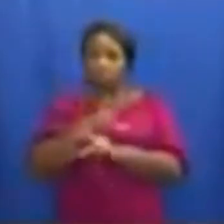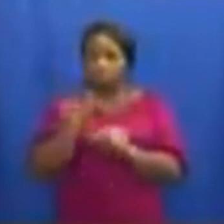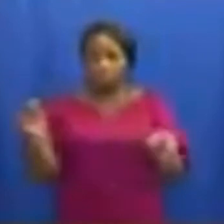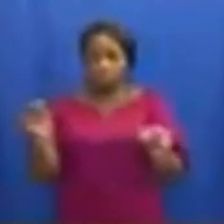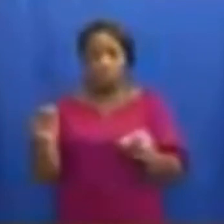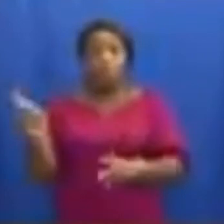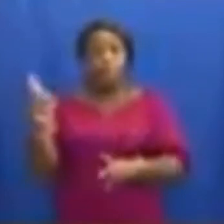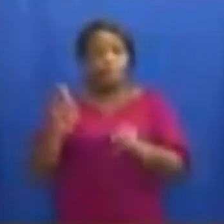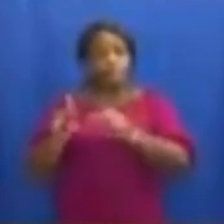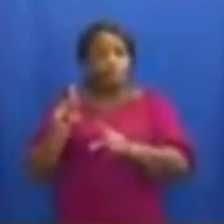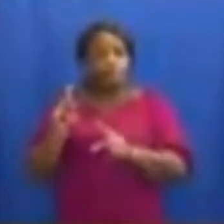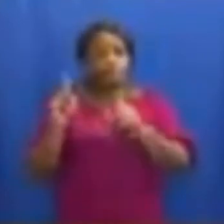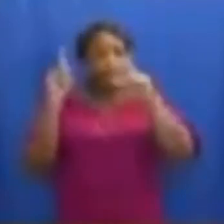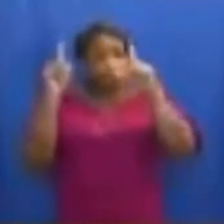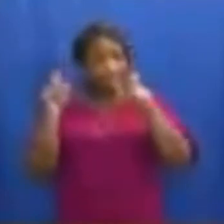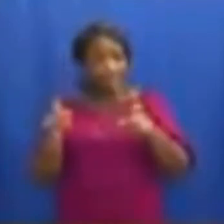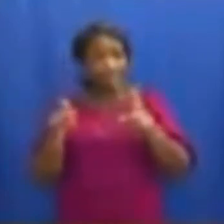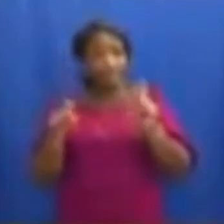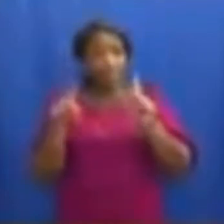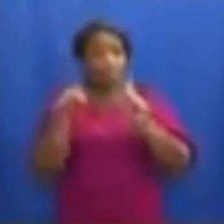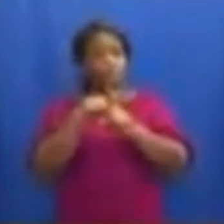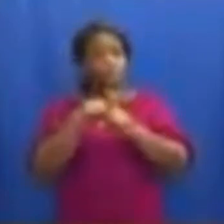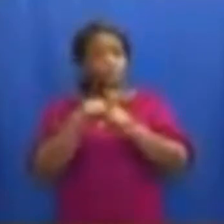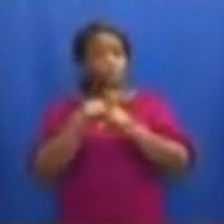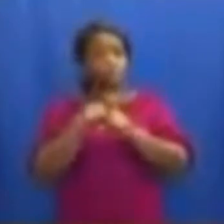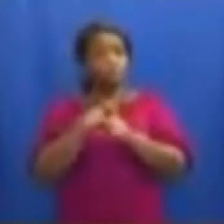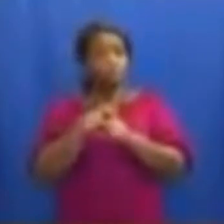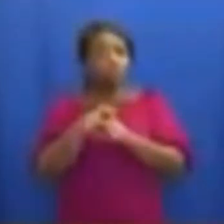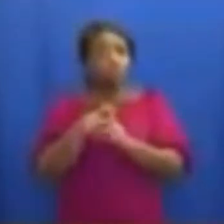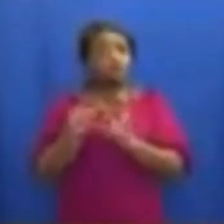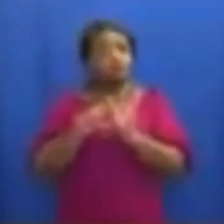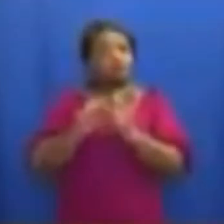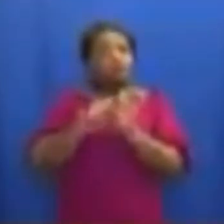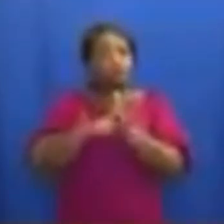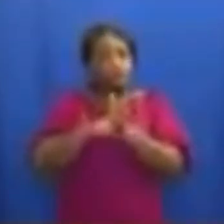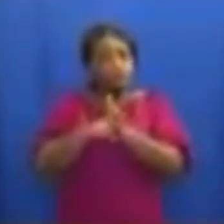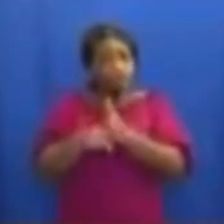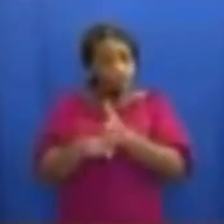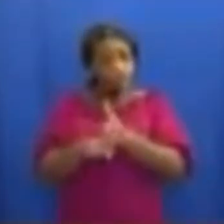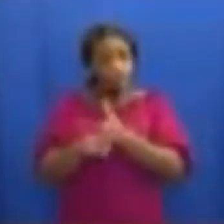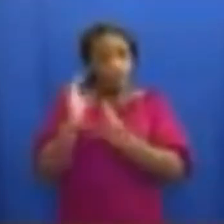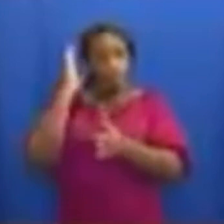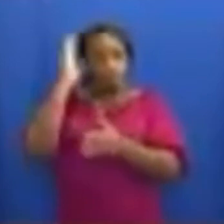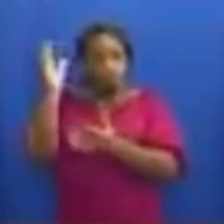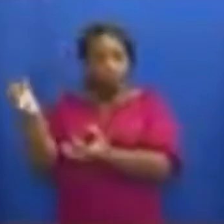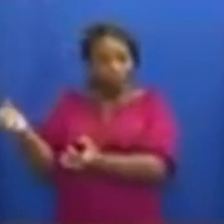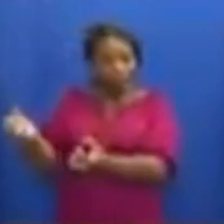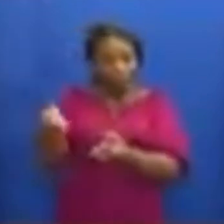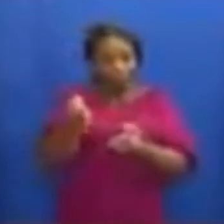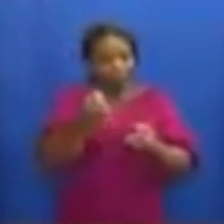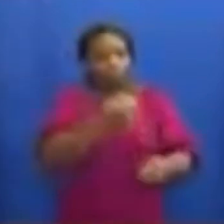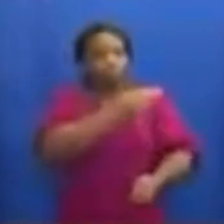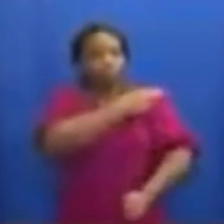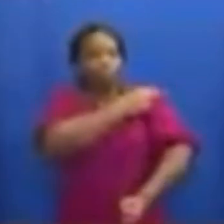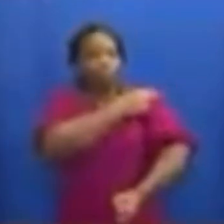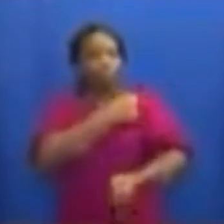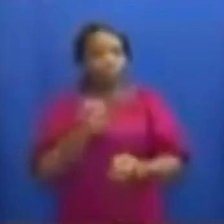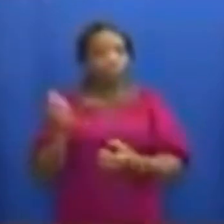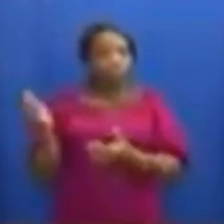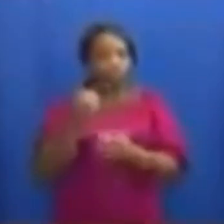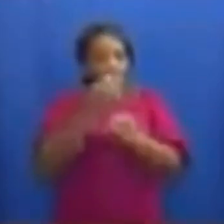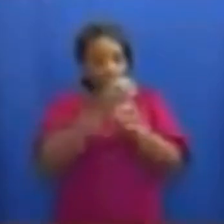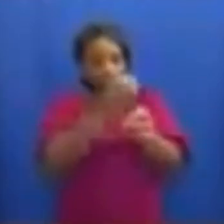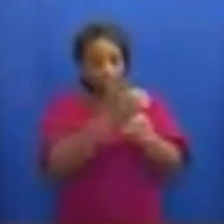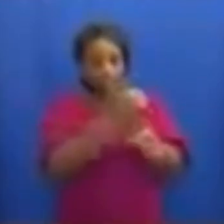passengers who test positive for COVID-19 will be handled by the health authorities for further clinical